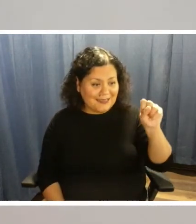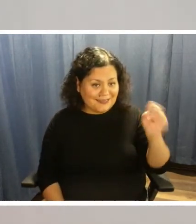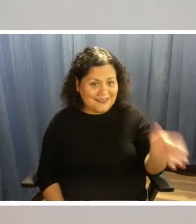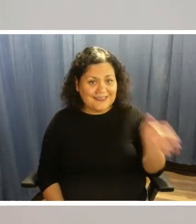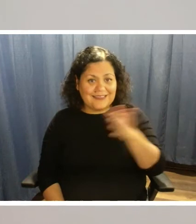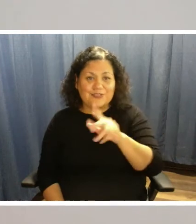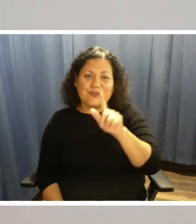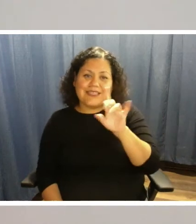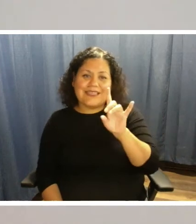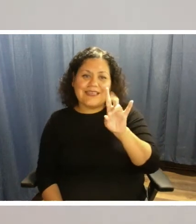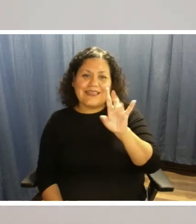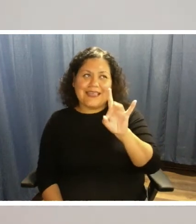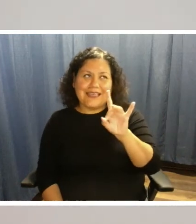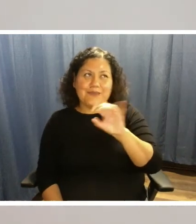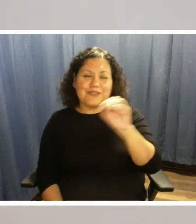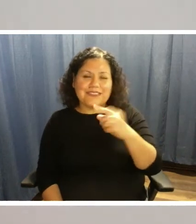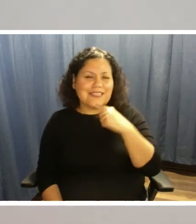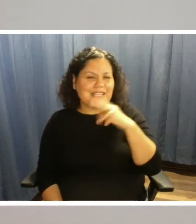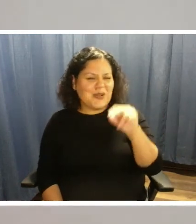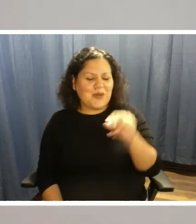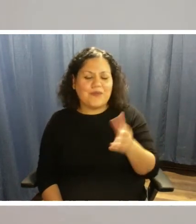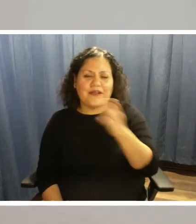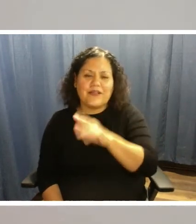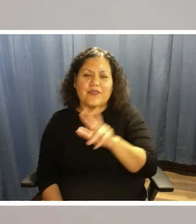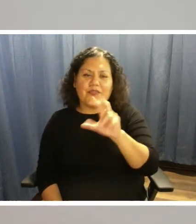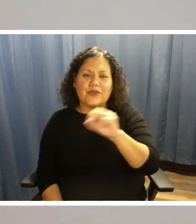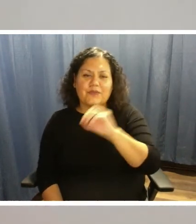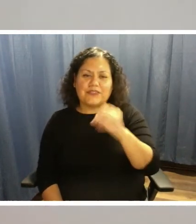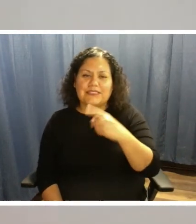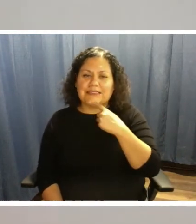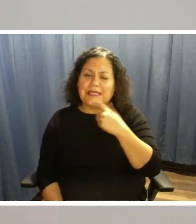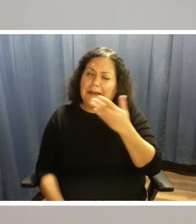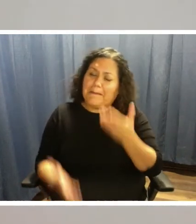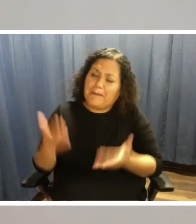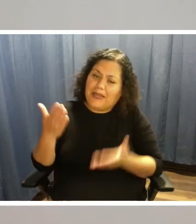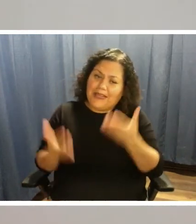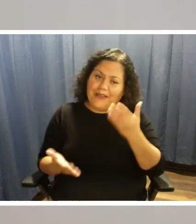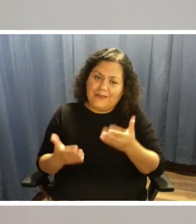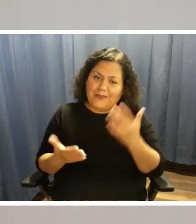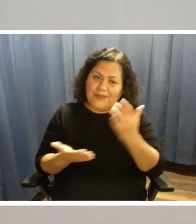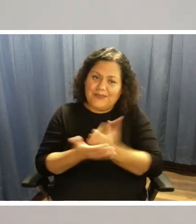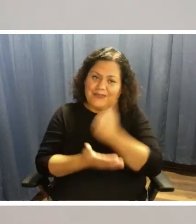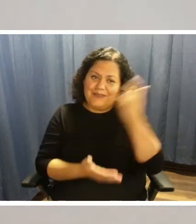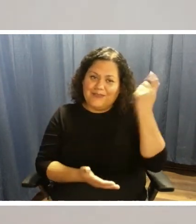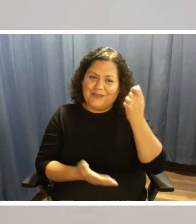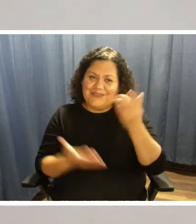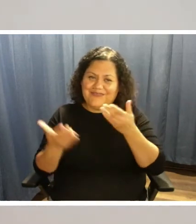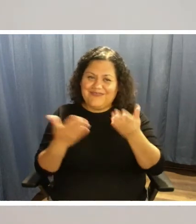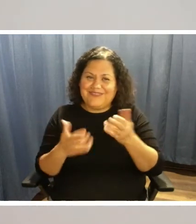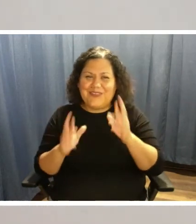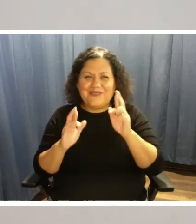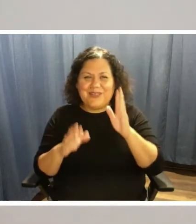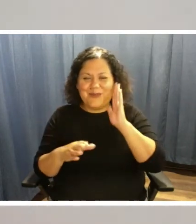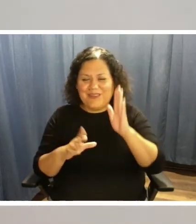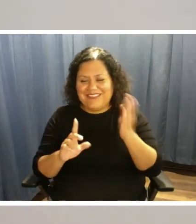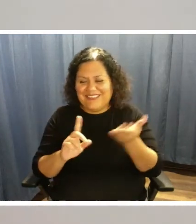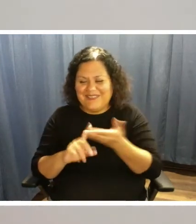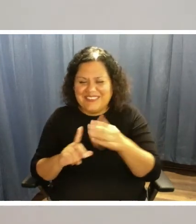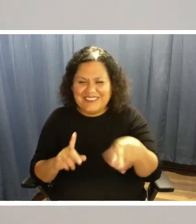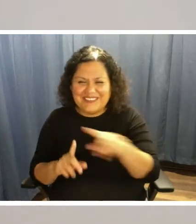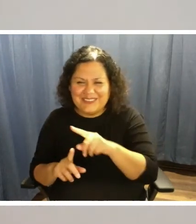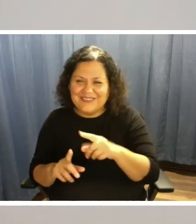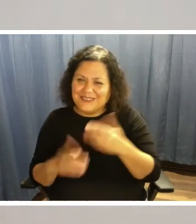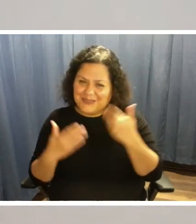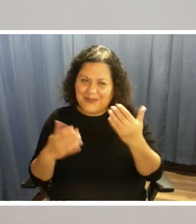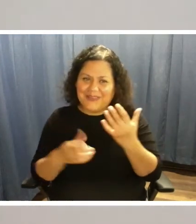28% said no. And 30% said maybe. So hopefully we've changed your mind a little bit. And